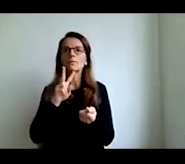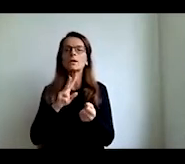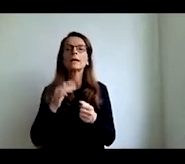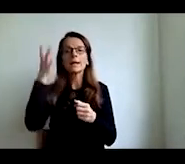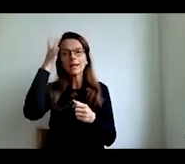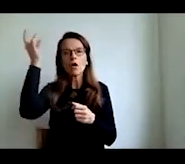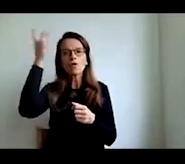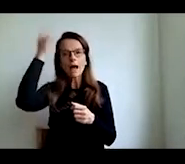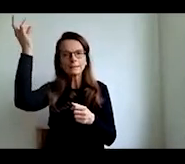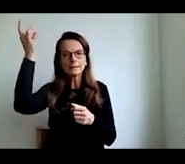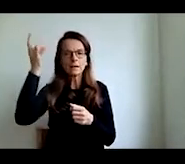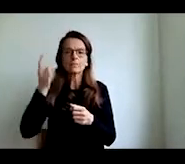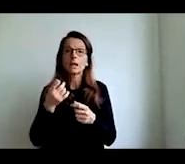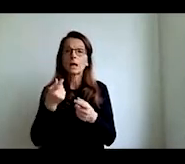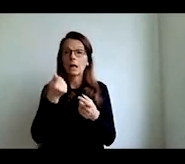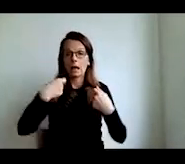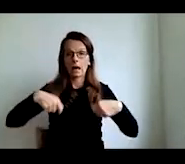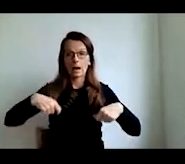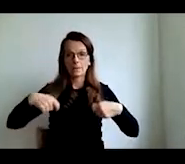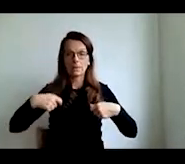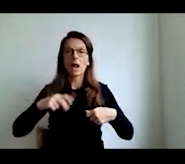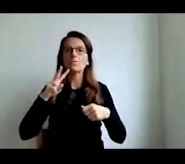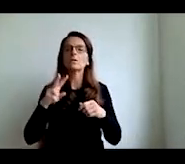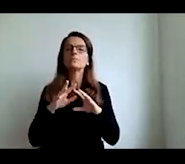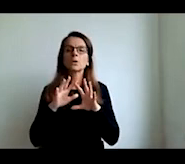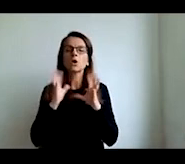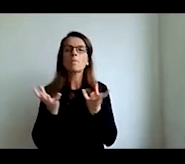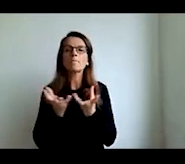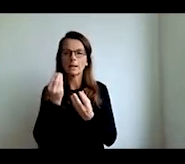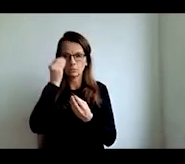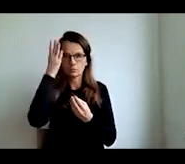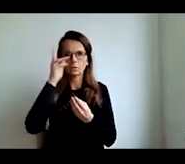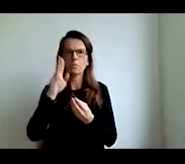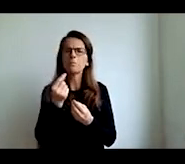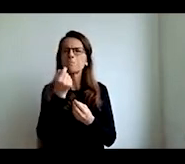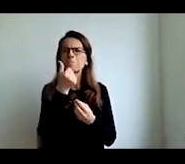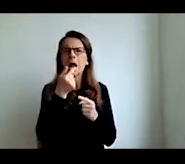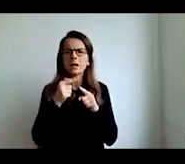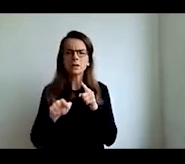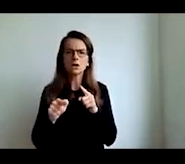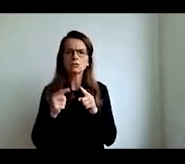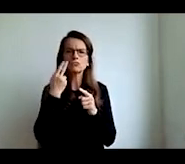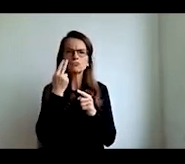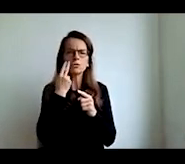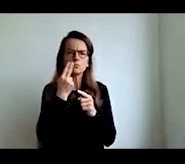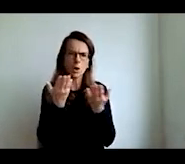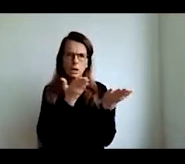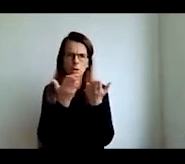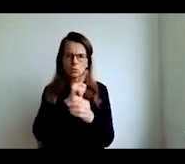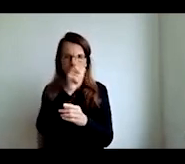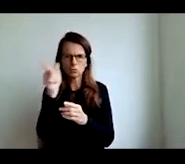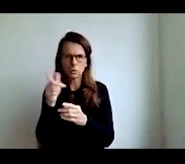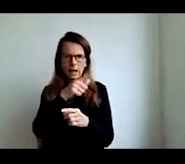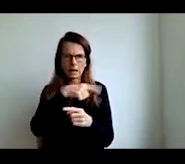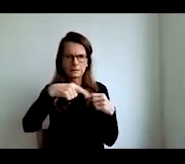remains timely when you compare it with other sectors and when you look at you know progress it's mainly a story about one country about china now